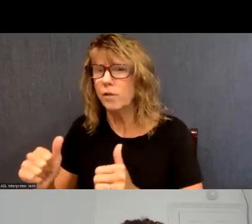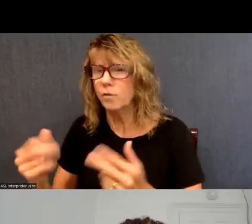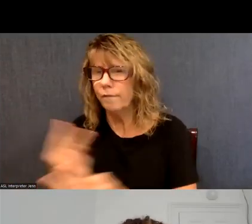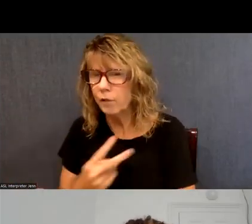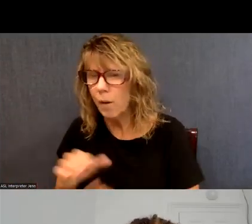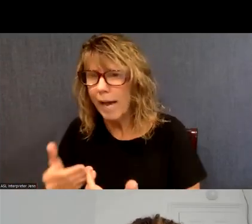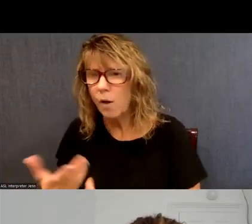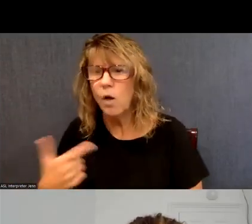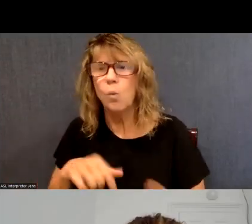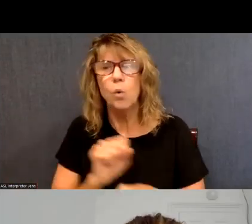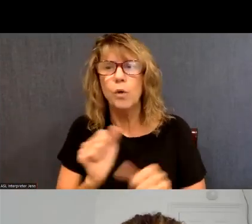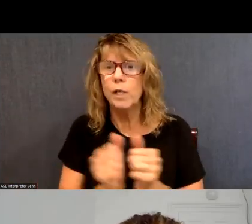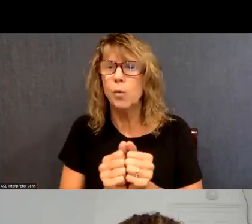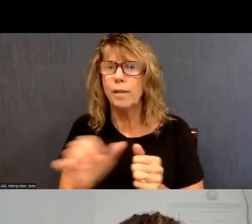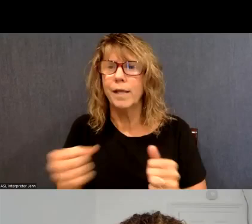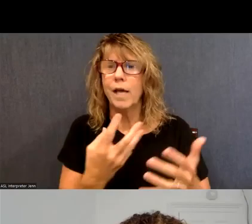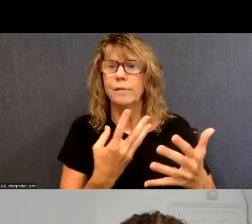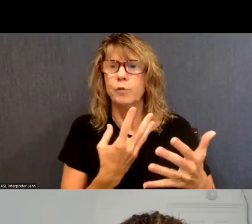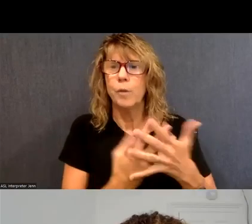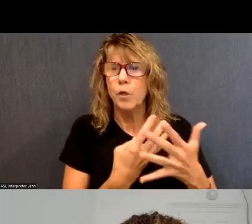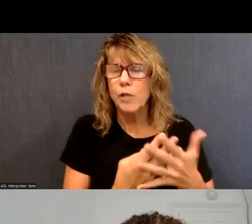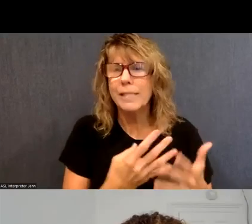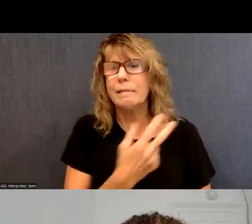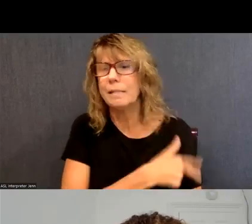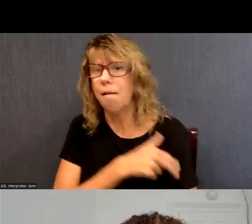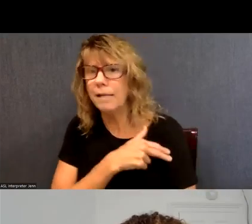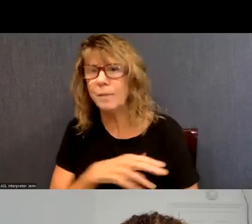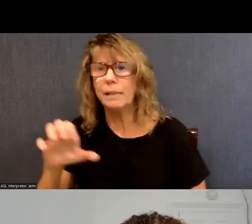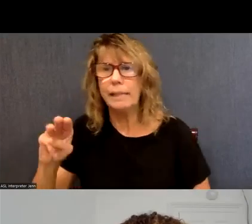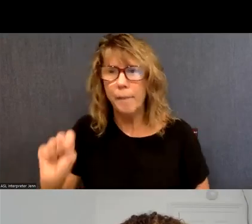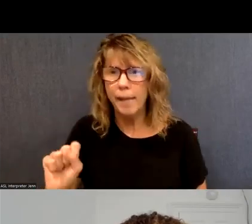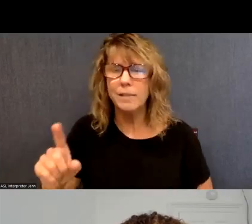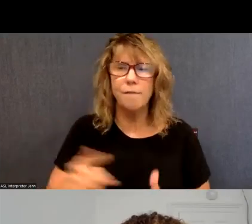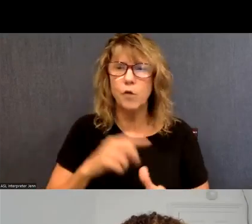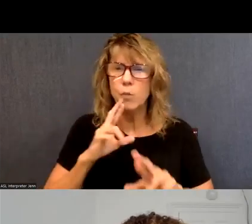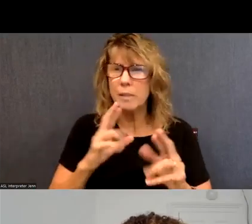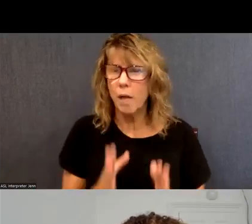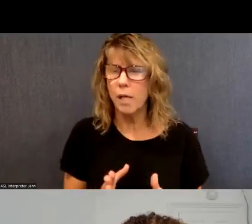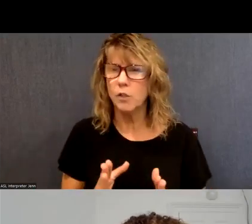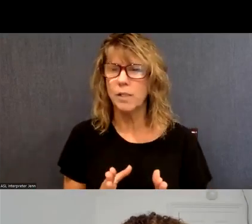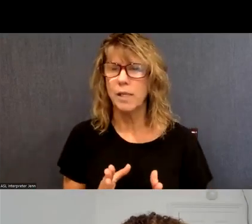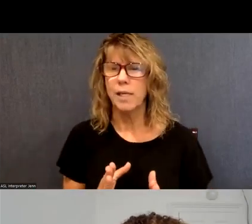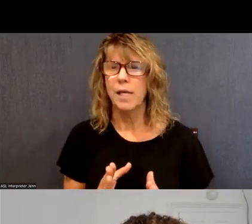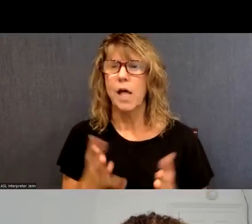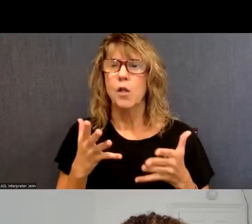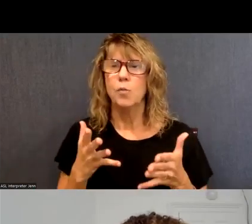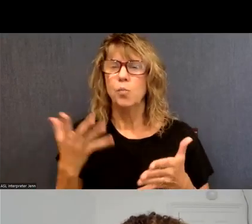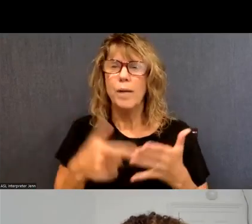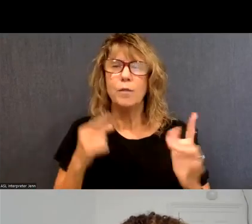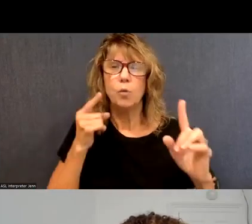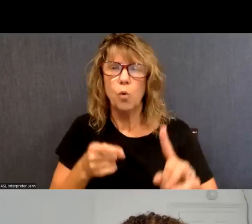justice as well as hospitals, EMS post-overdose response. And really, I think the, the ideal to me is to bring together all the